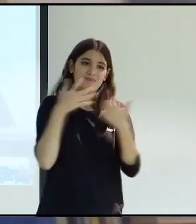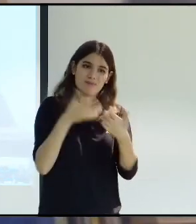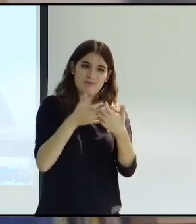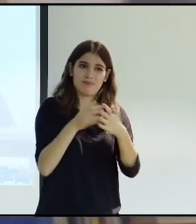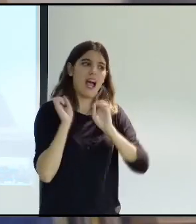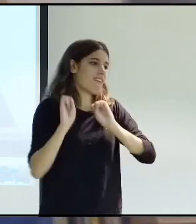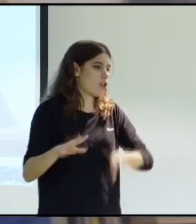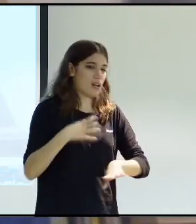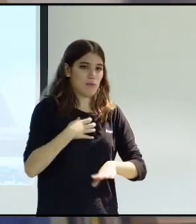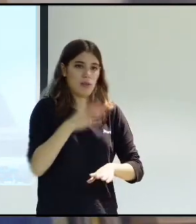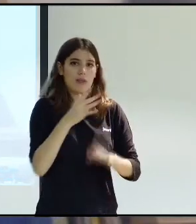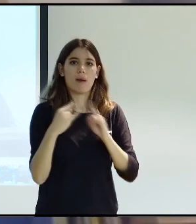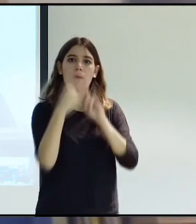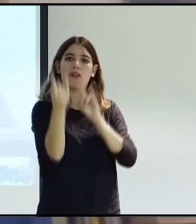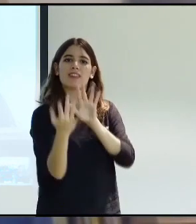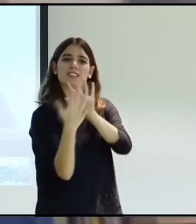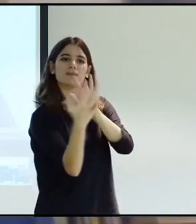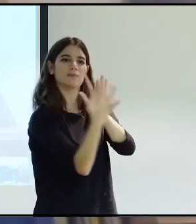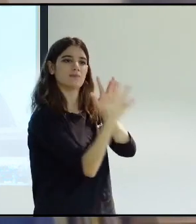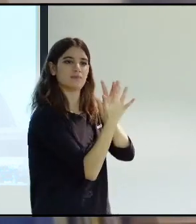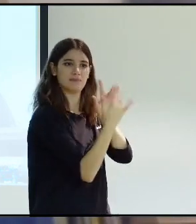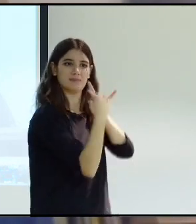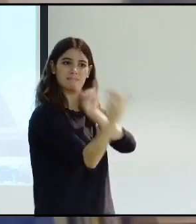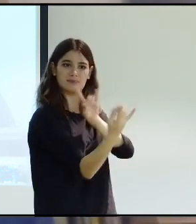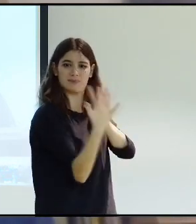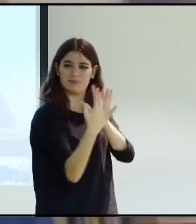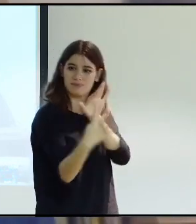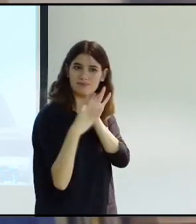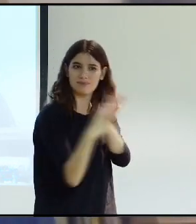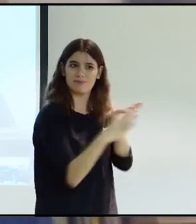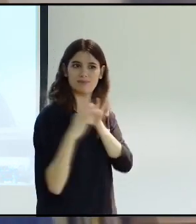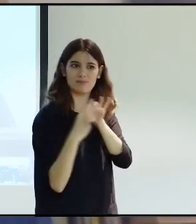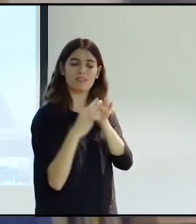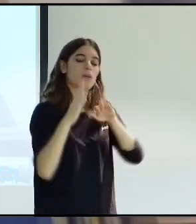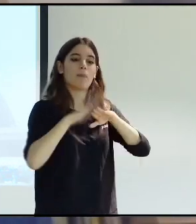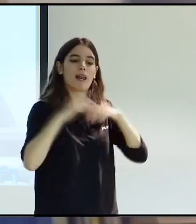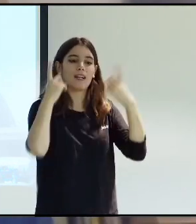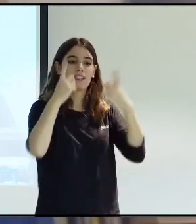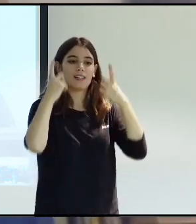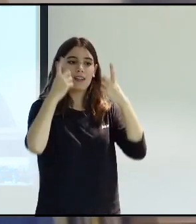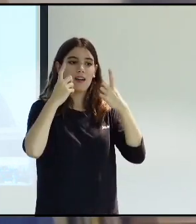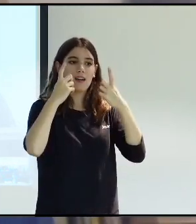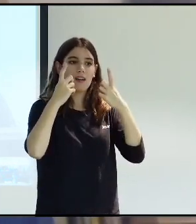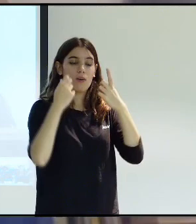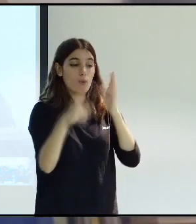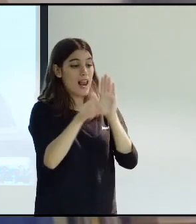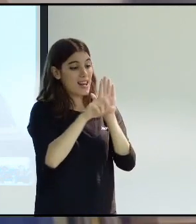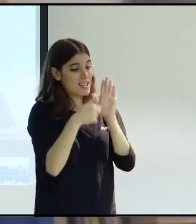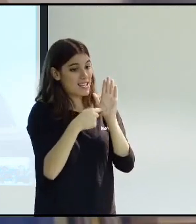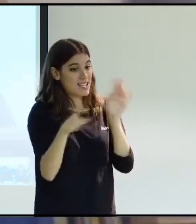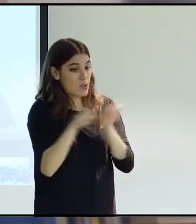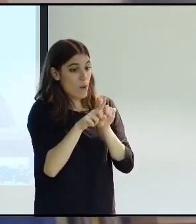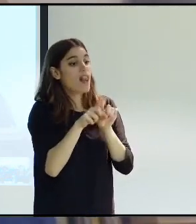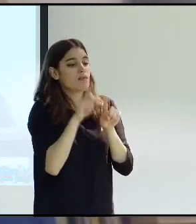to keep on, keep on, and we're going to have to, there should be accountability here.